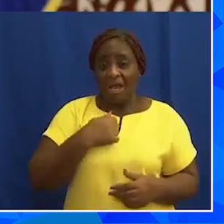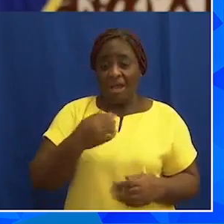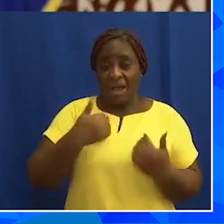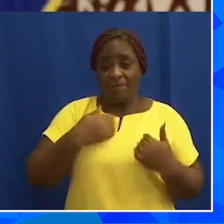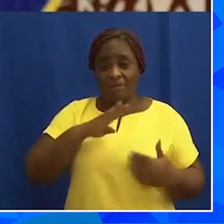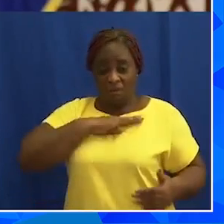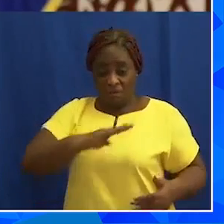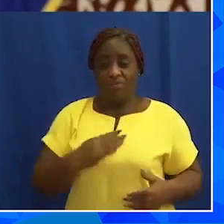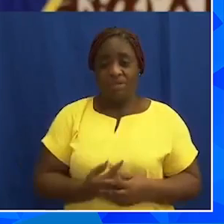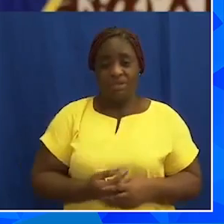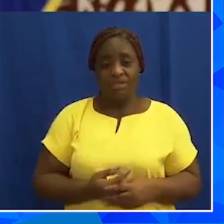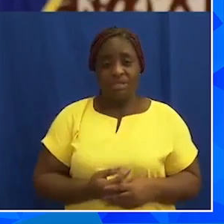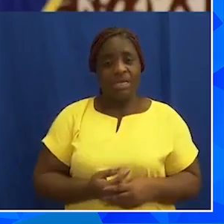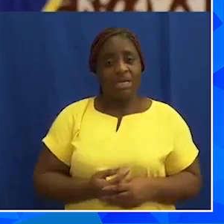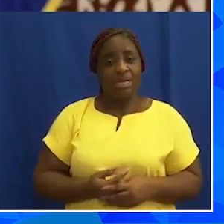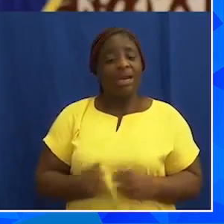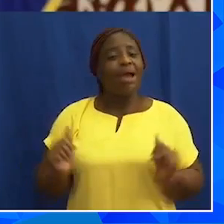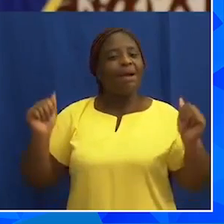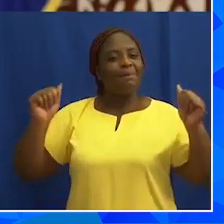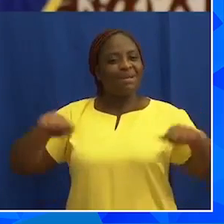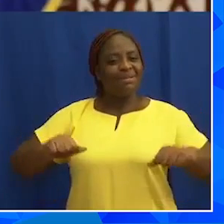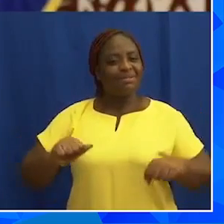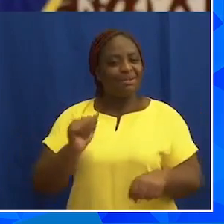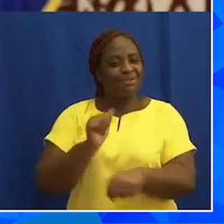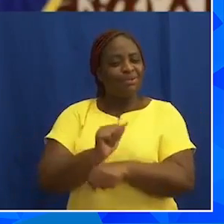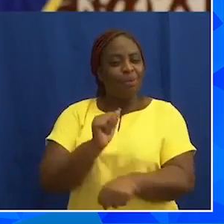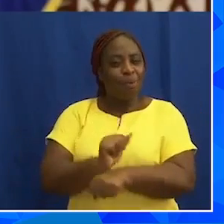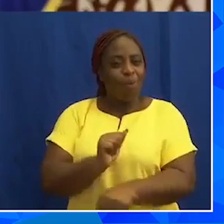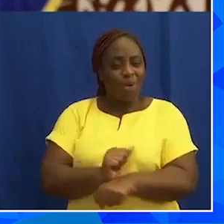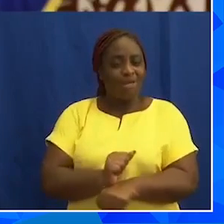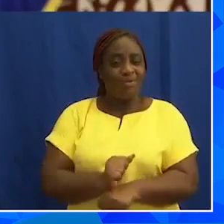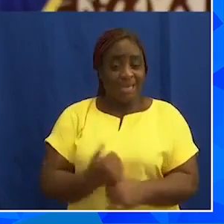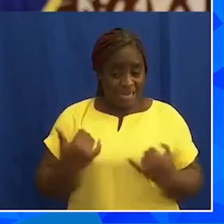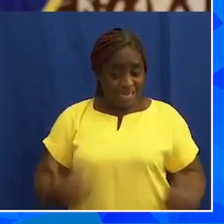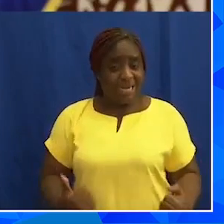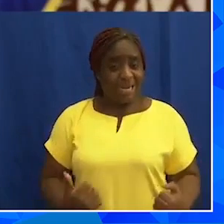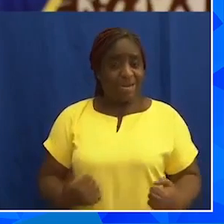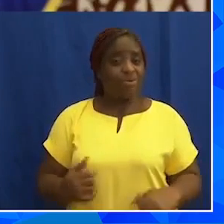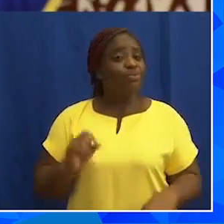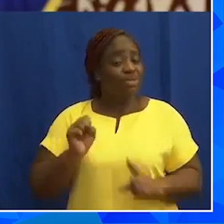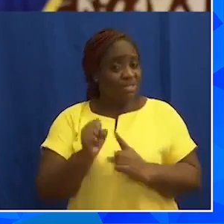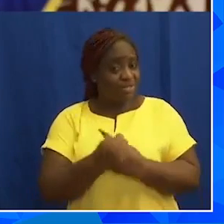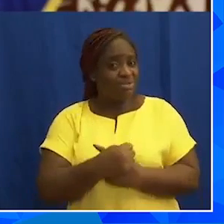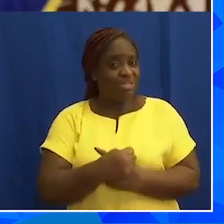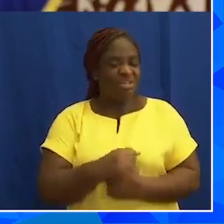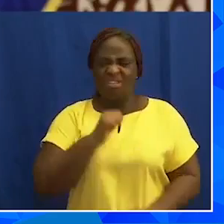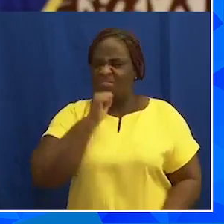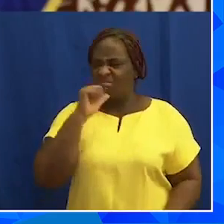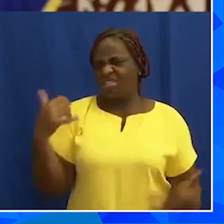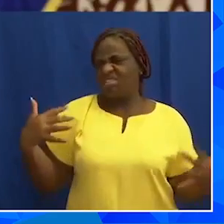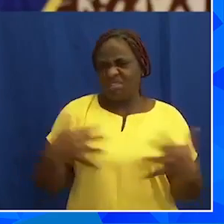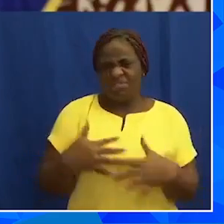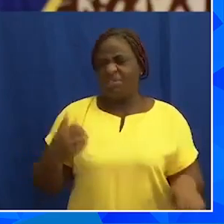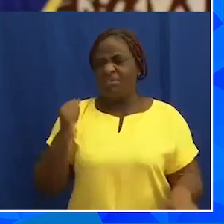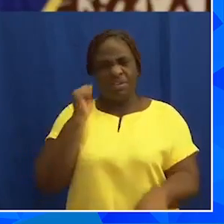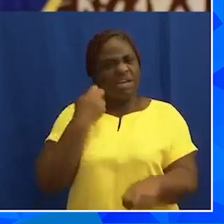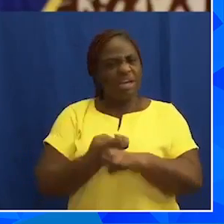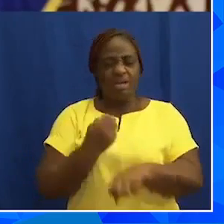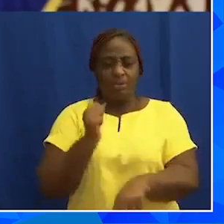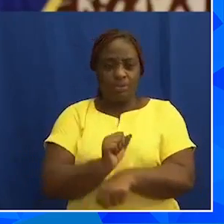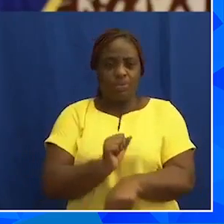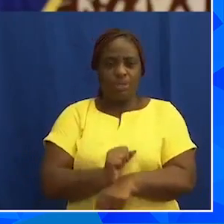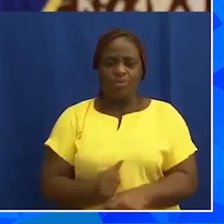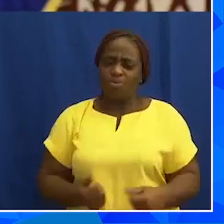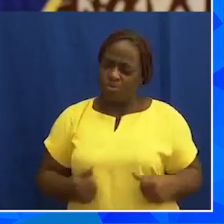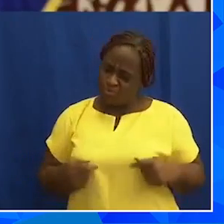and rally around our republic, its institutions and its democratic values and insist